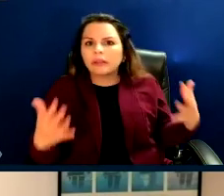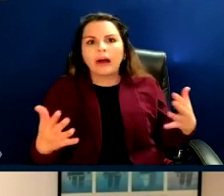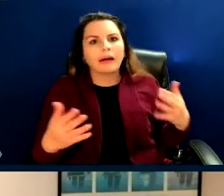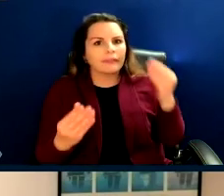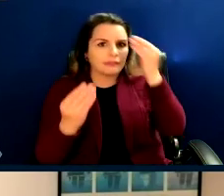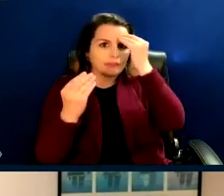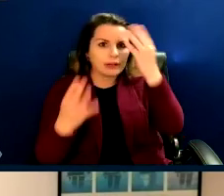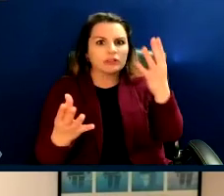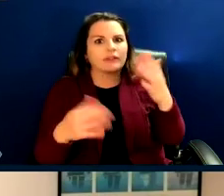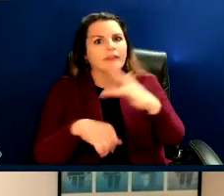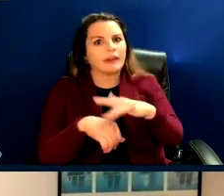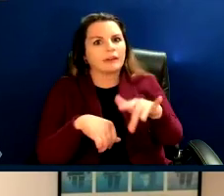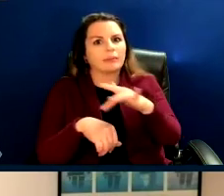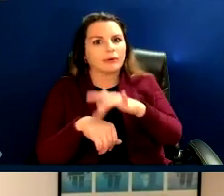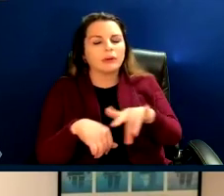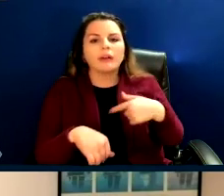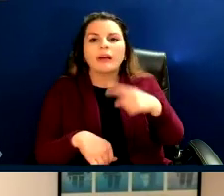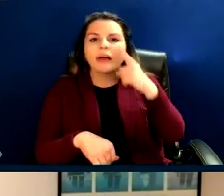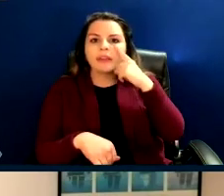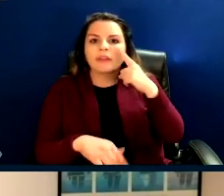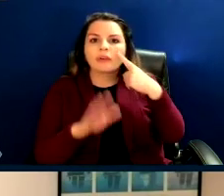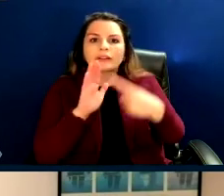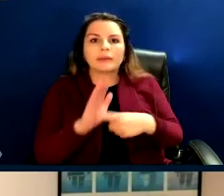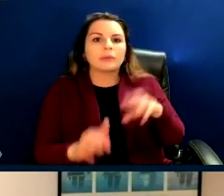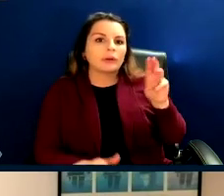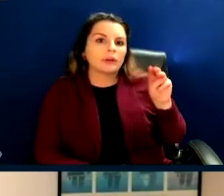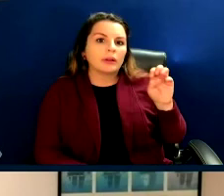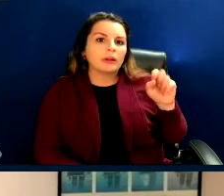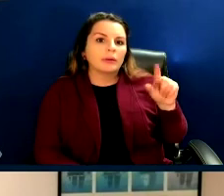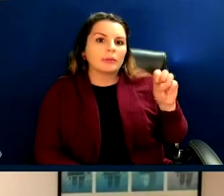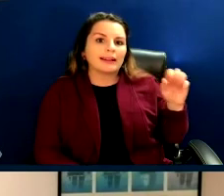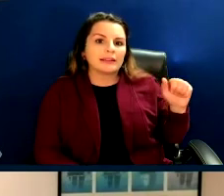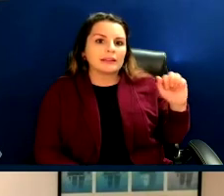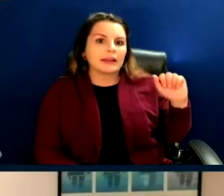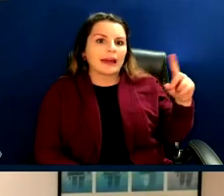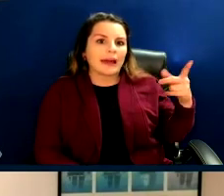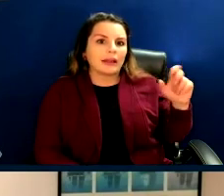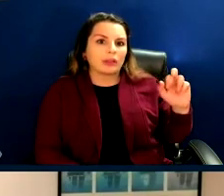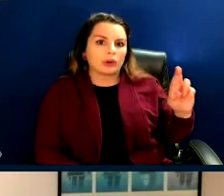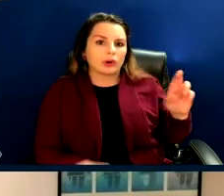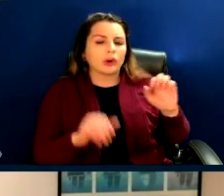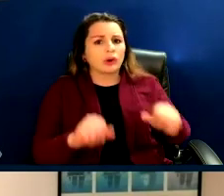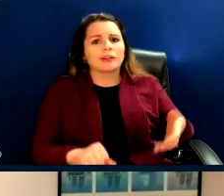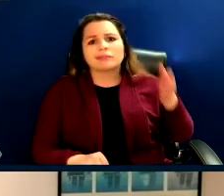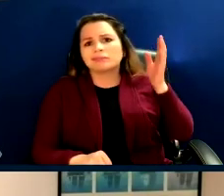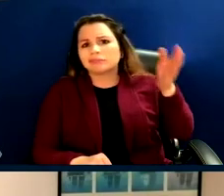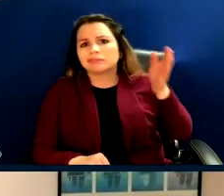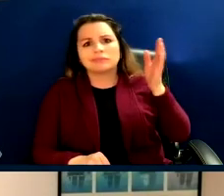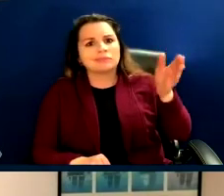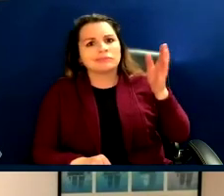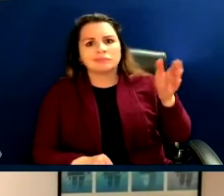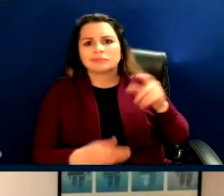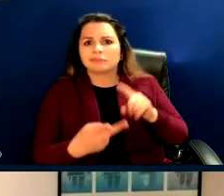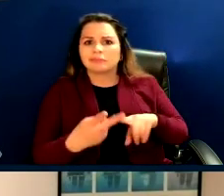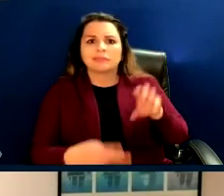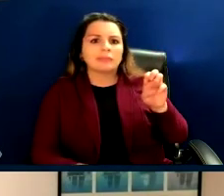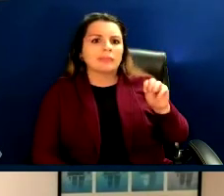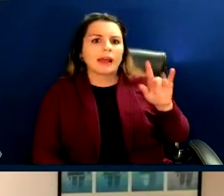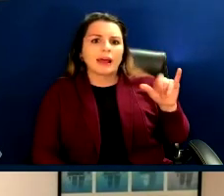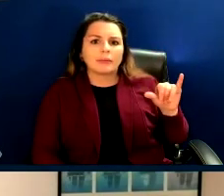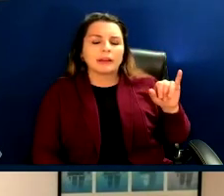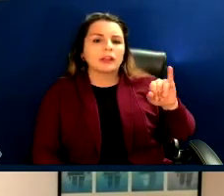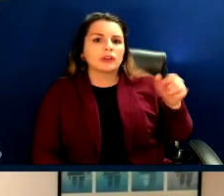there are people, I think of like Melissa Adler, who could give you an amazing lecture just about or Emily Drabinski